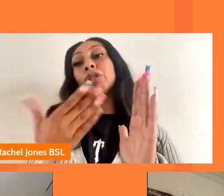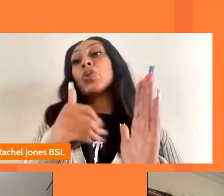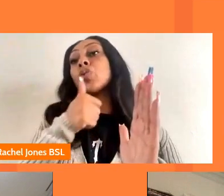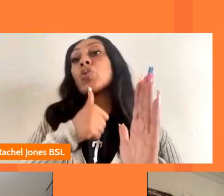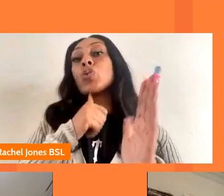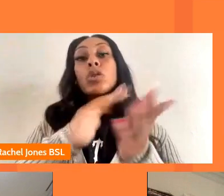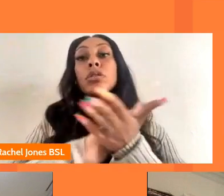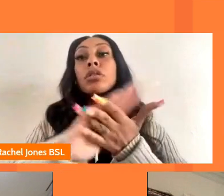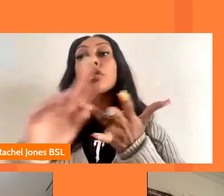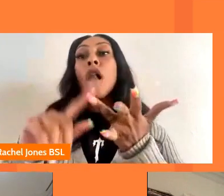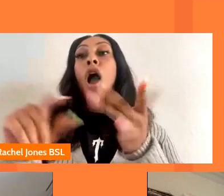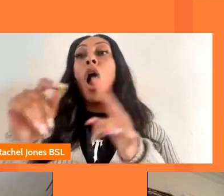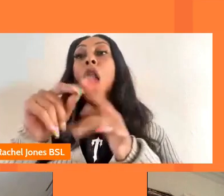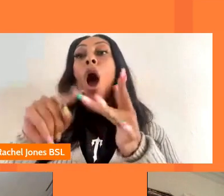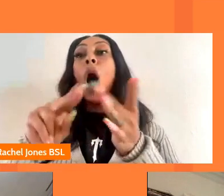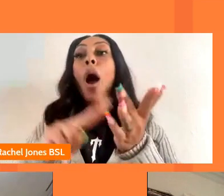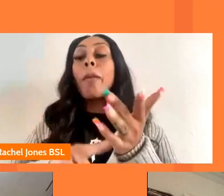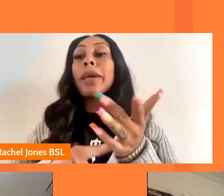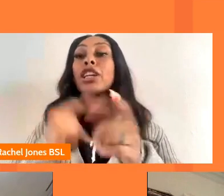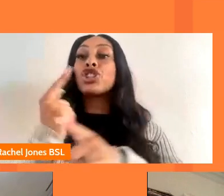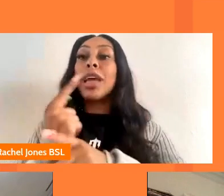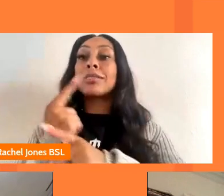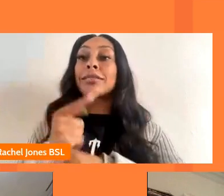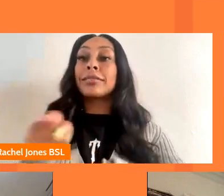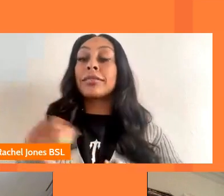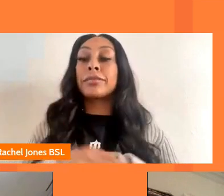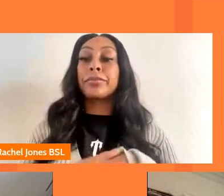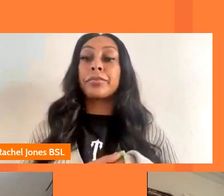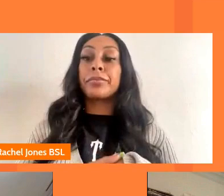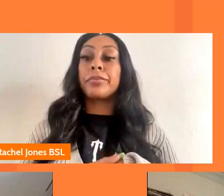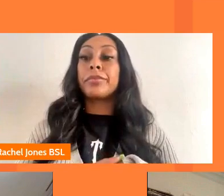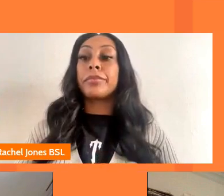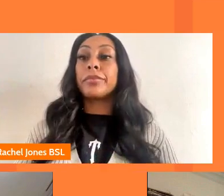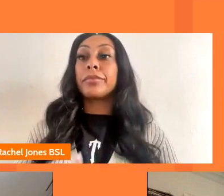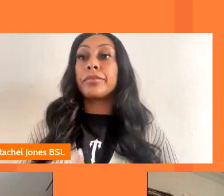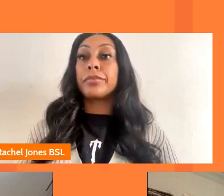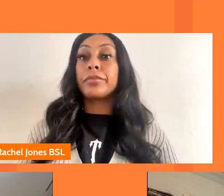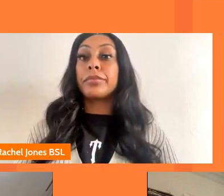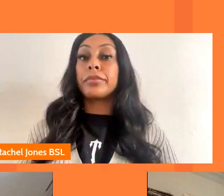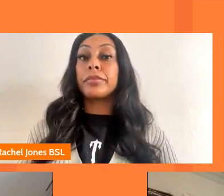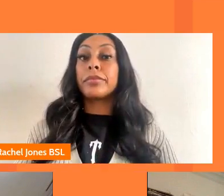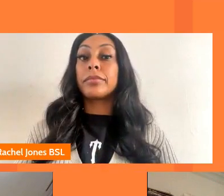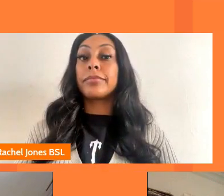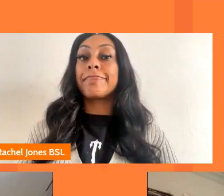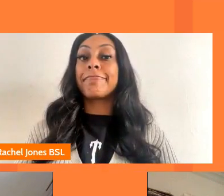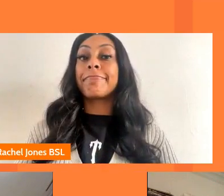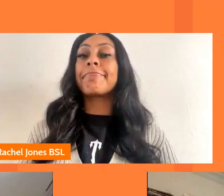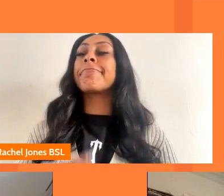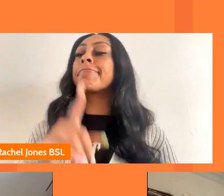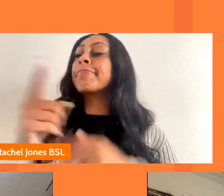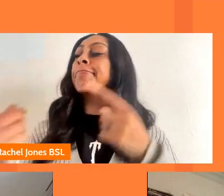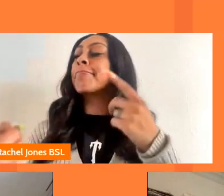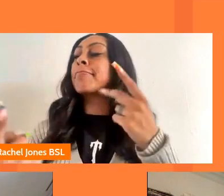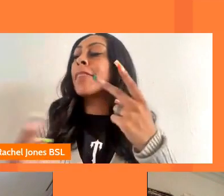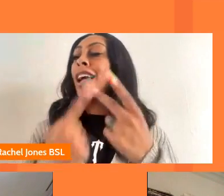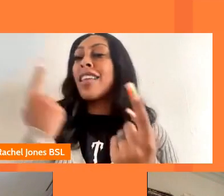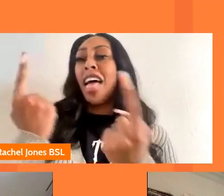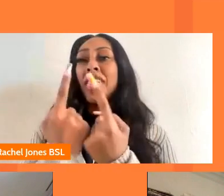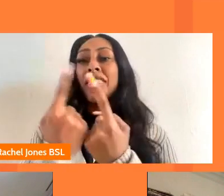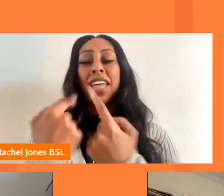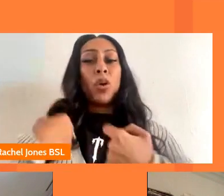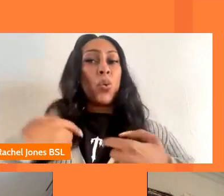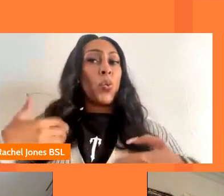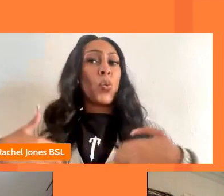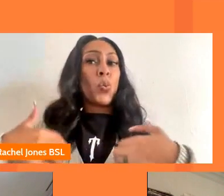in chat to to kind of speak to us about that um i guess the other thing that i'm really interested in because we've talked about kind of